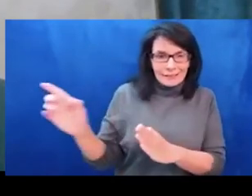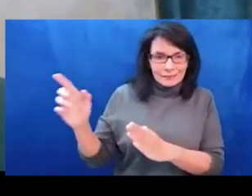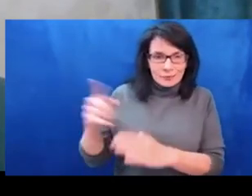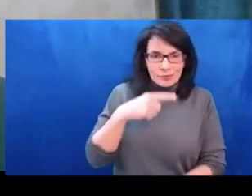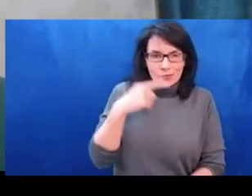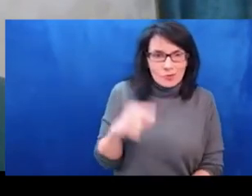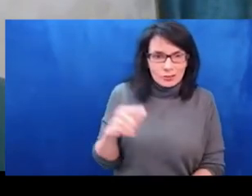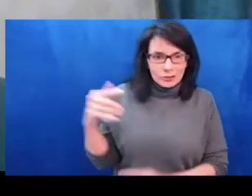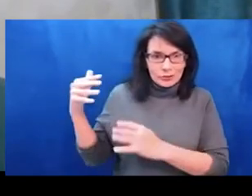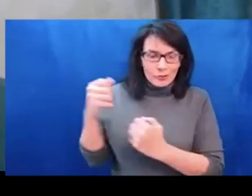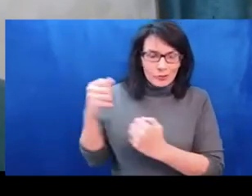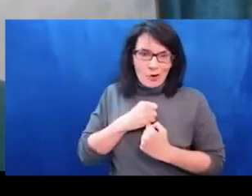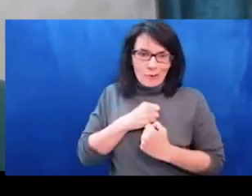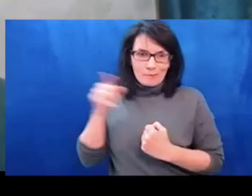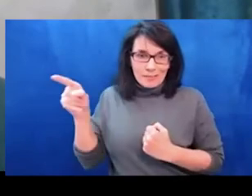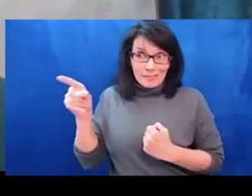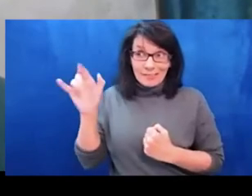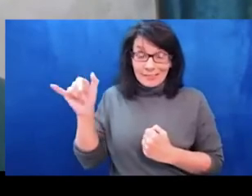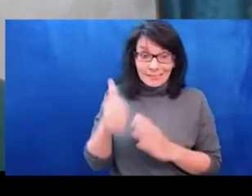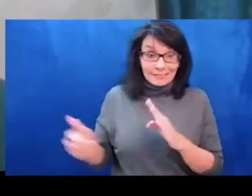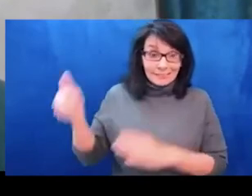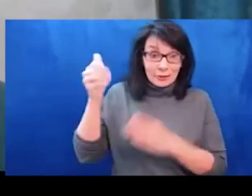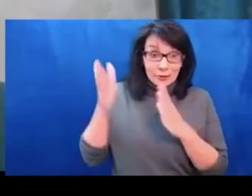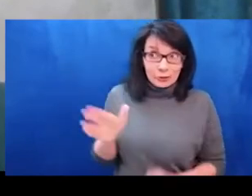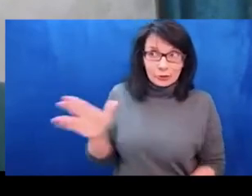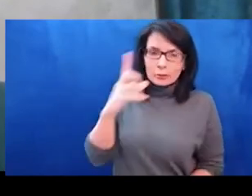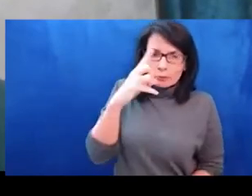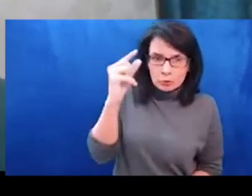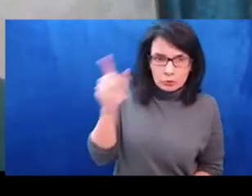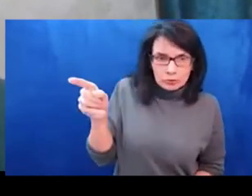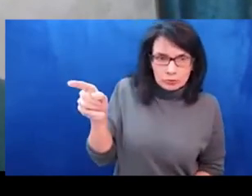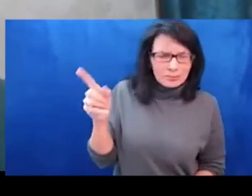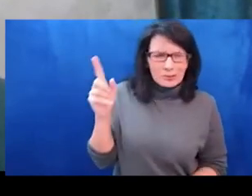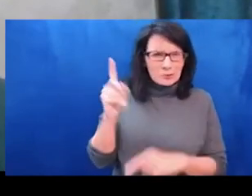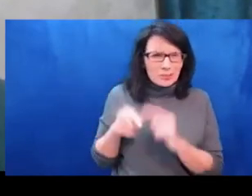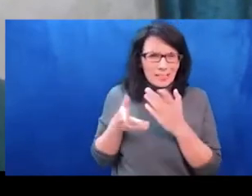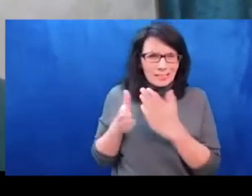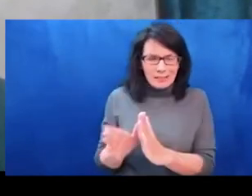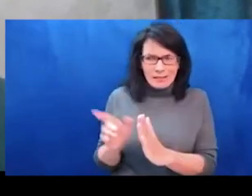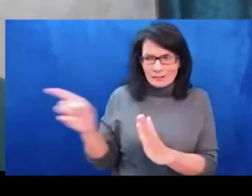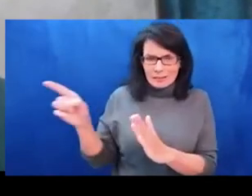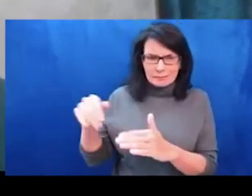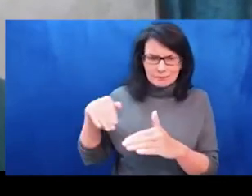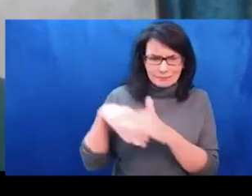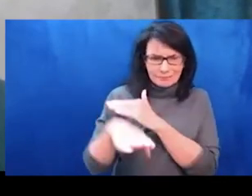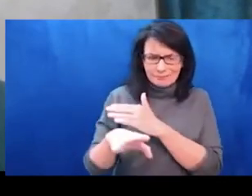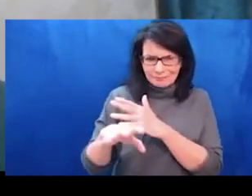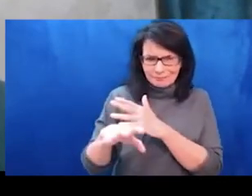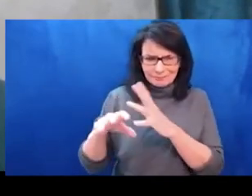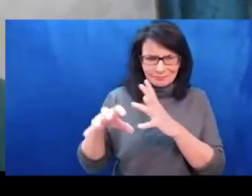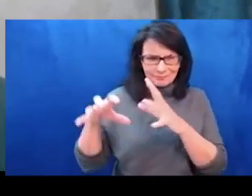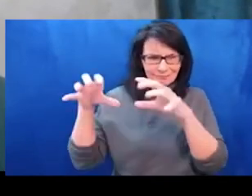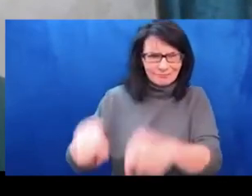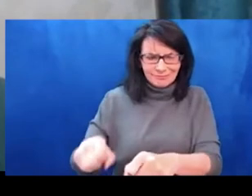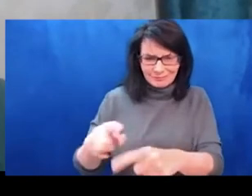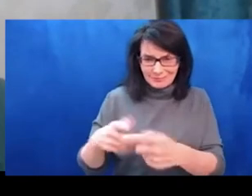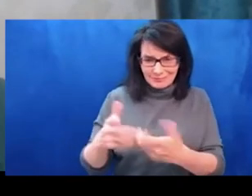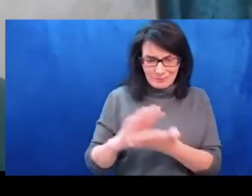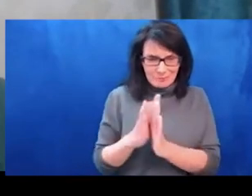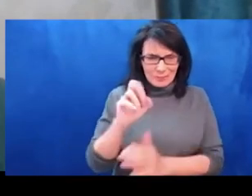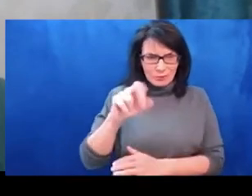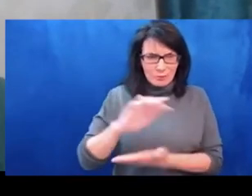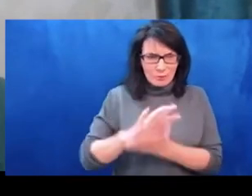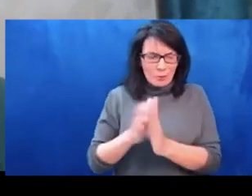or even the complicity by the international community. Vladimir Putin briefly felt immune. Ukraine